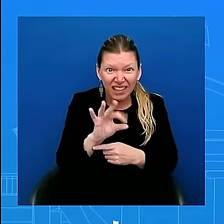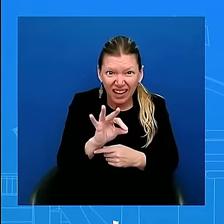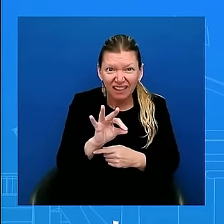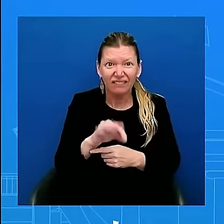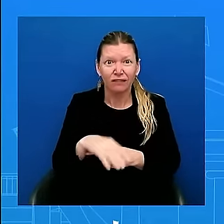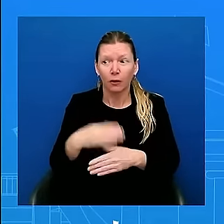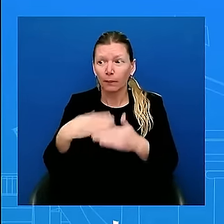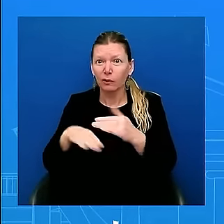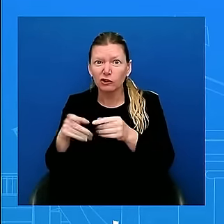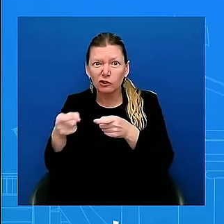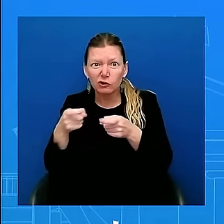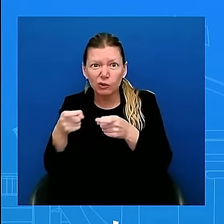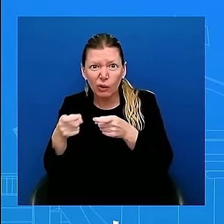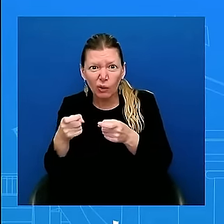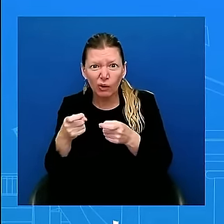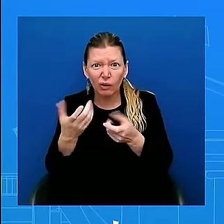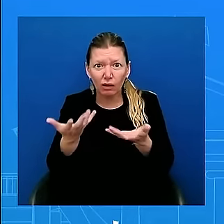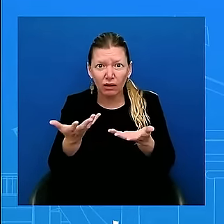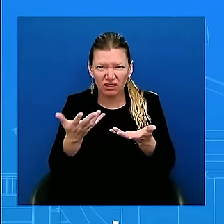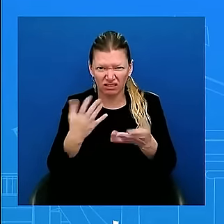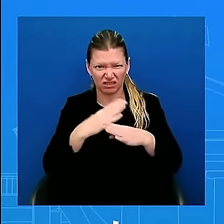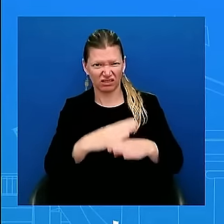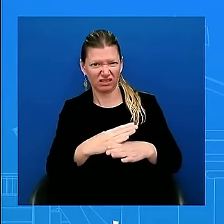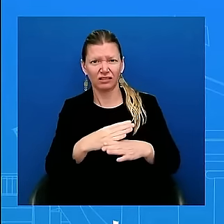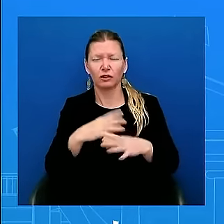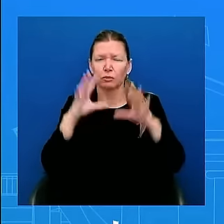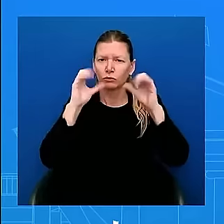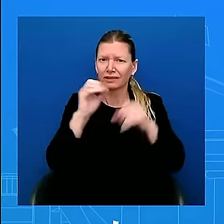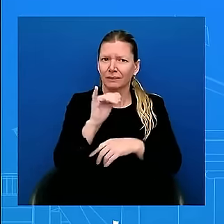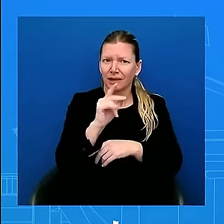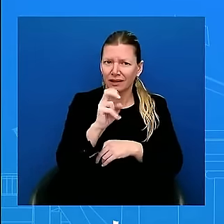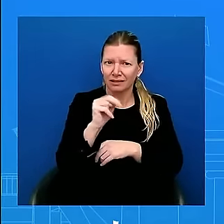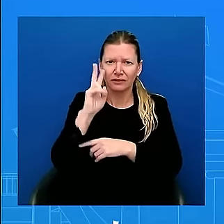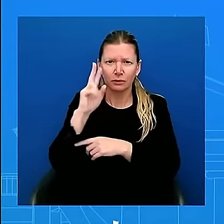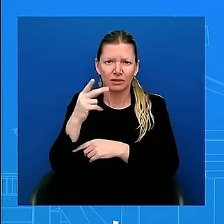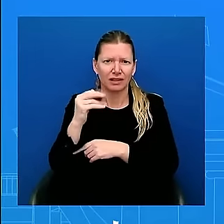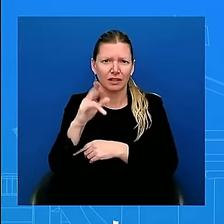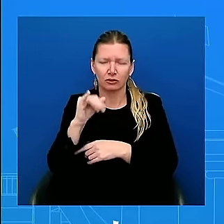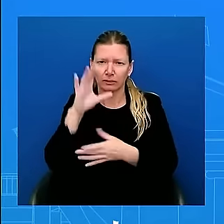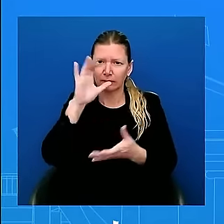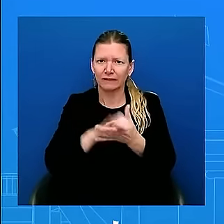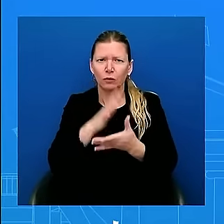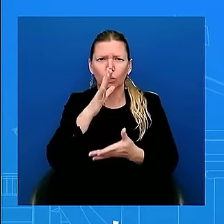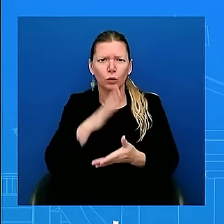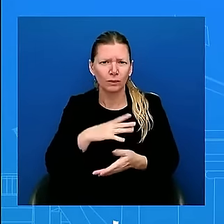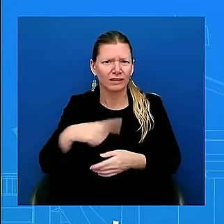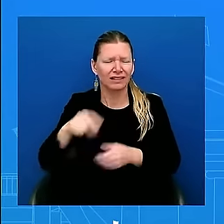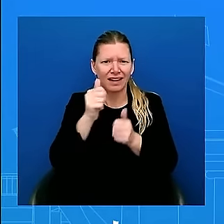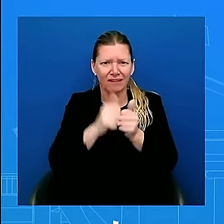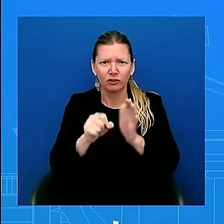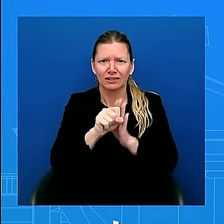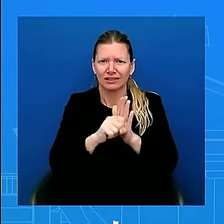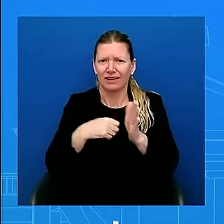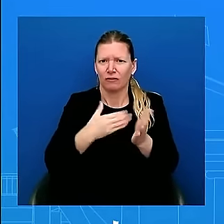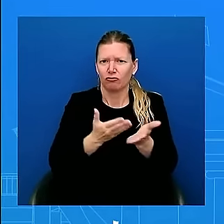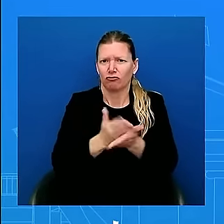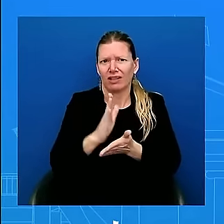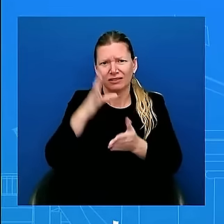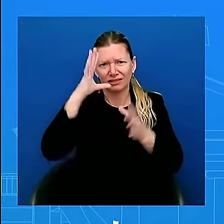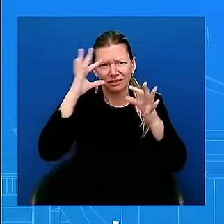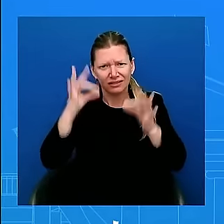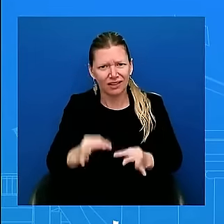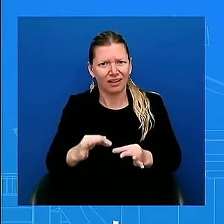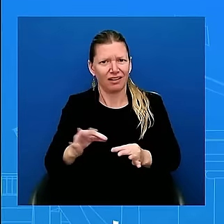personal decisions about their health care. They continue to call on Congress to restore the protections of Roe v. Wade